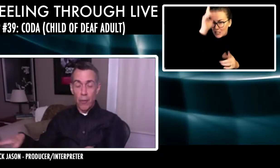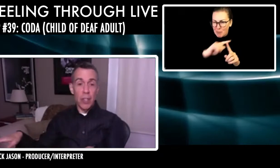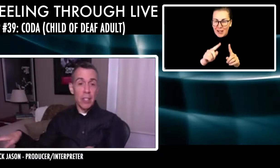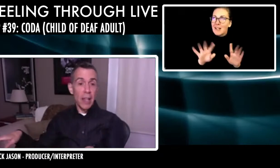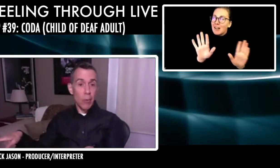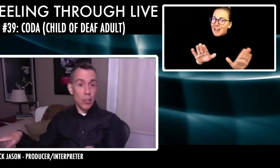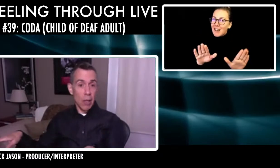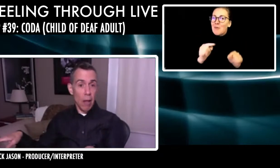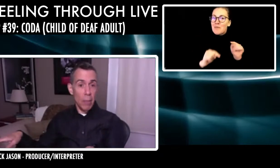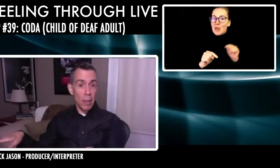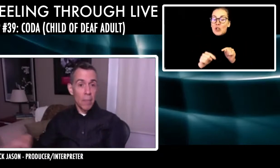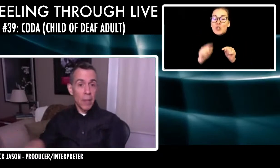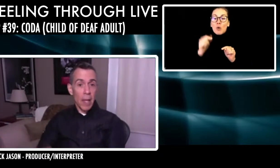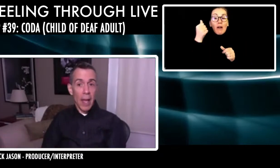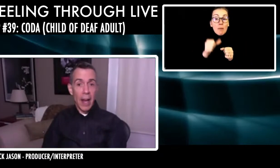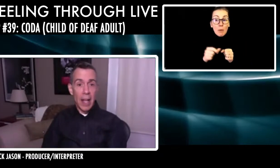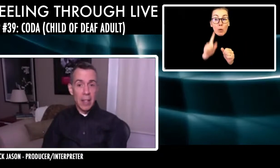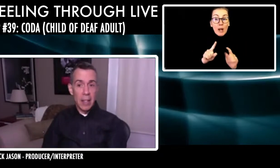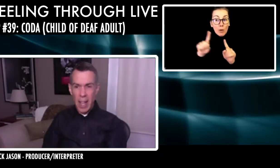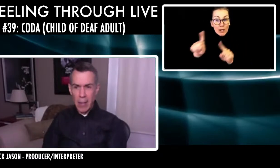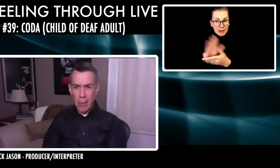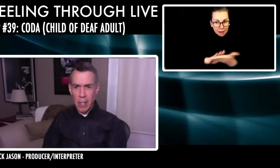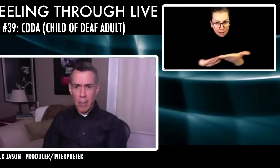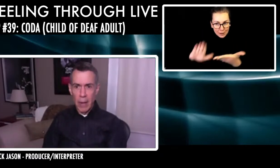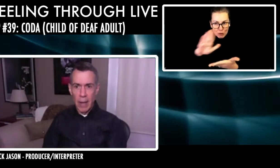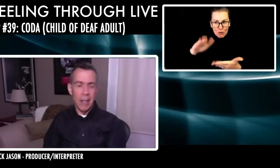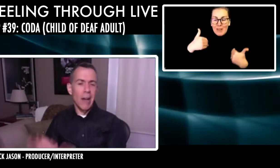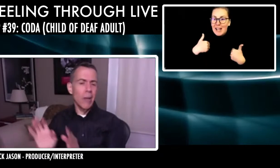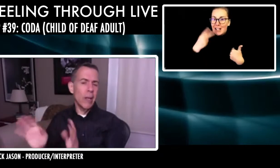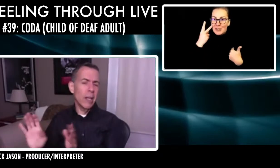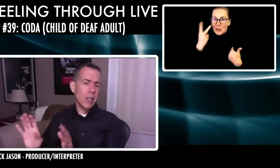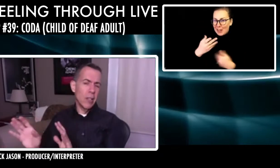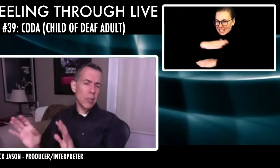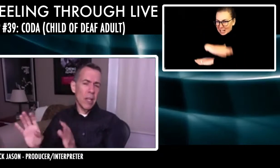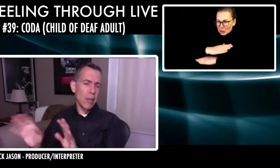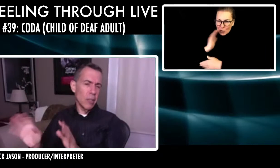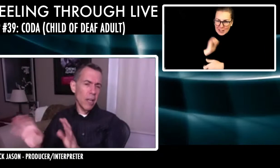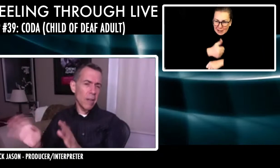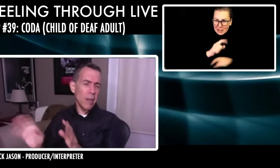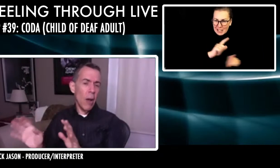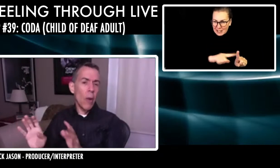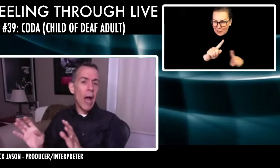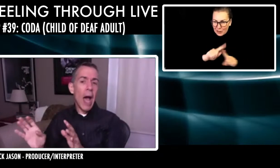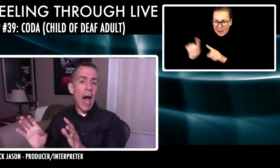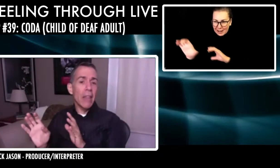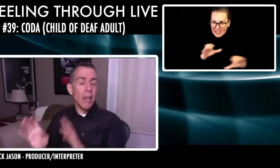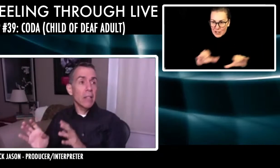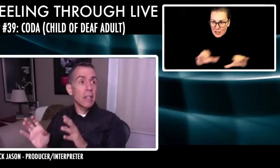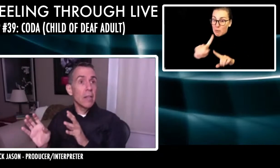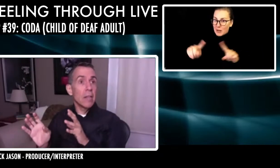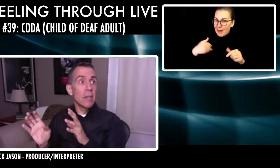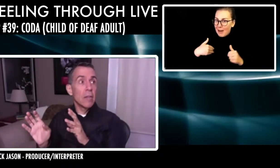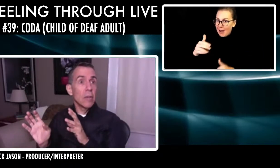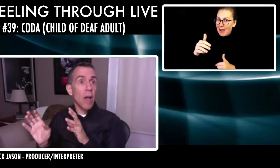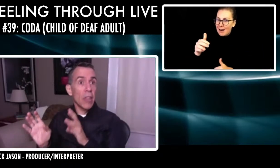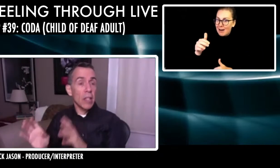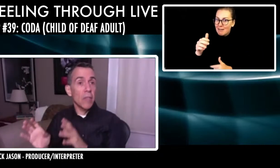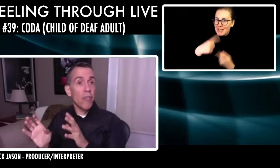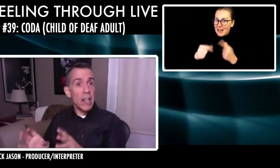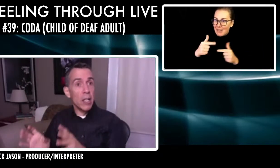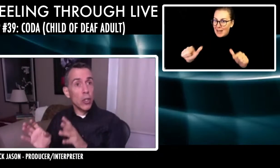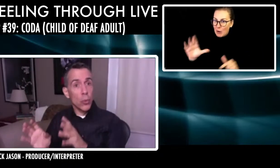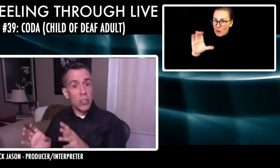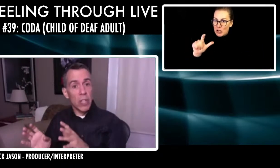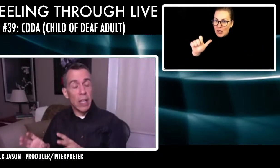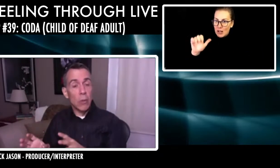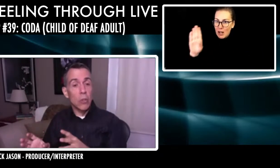a table there for the sign language club. And I said, sign language club. And I said, I don't want anything to do with sign language. you know, I thought, I thought that